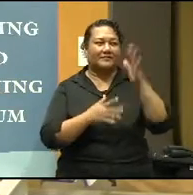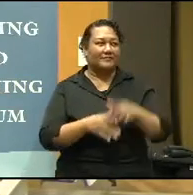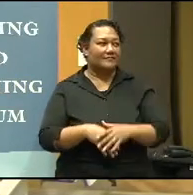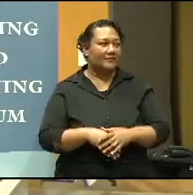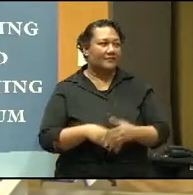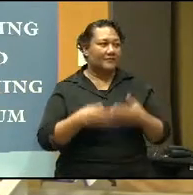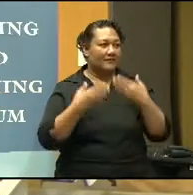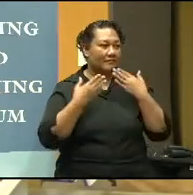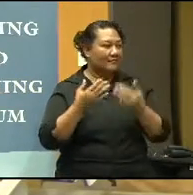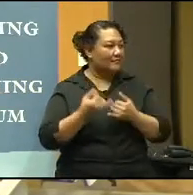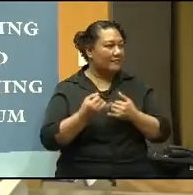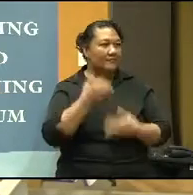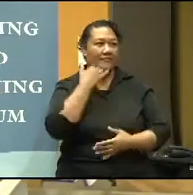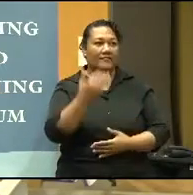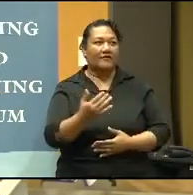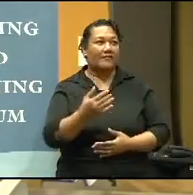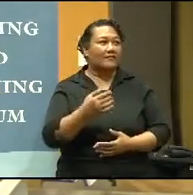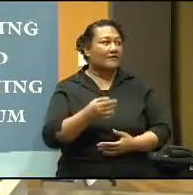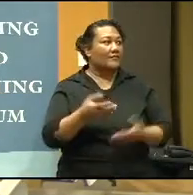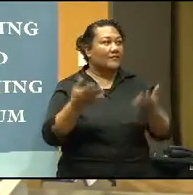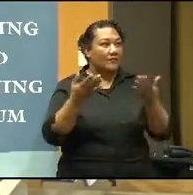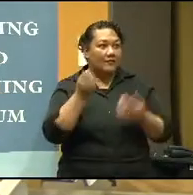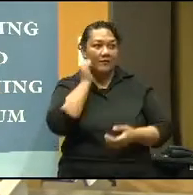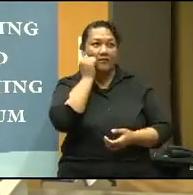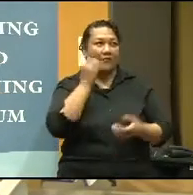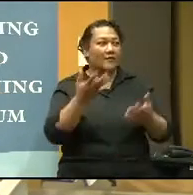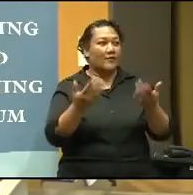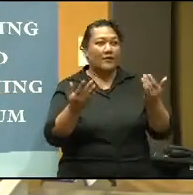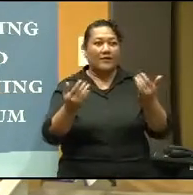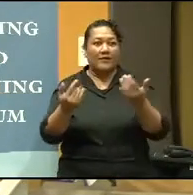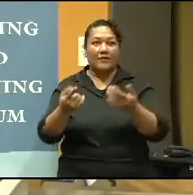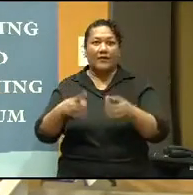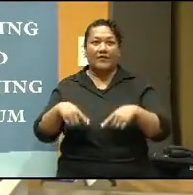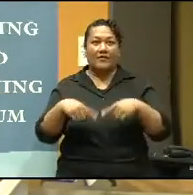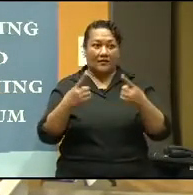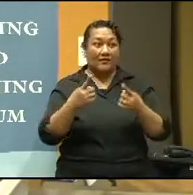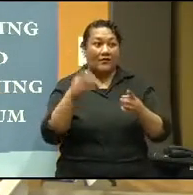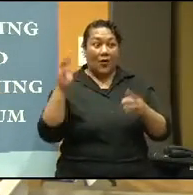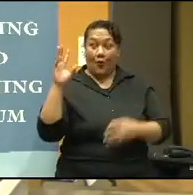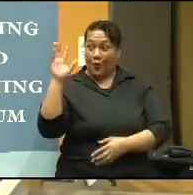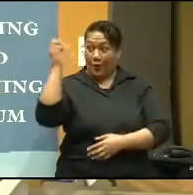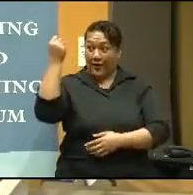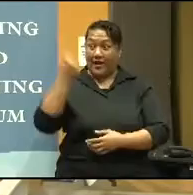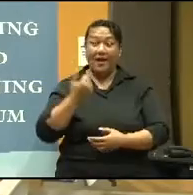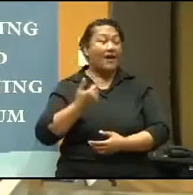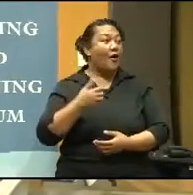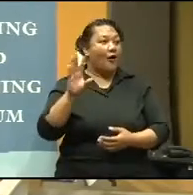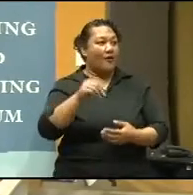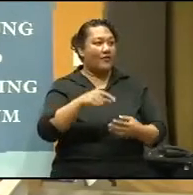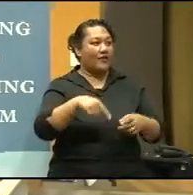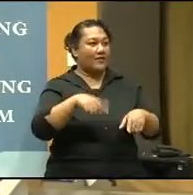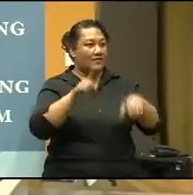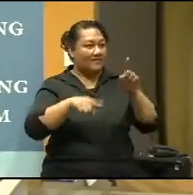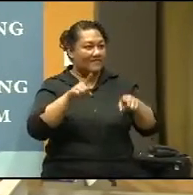Thank you very much and a warm congratulations to the faculty award winners and to the overall winner, Professor Sushil Kumar. It just shows the